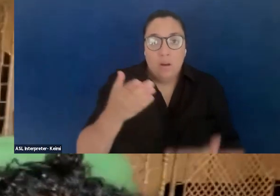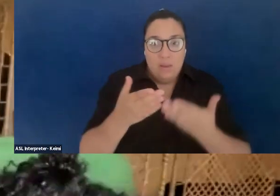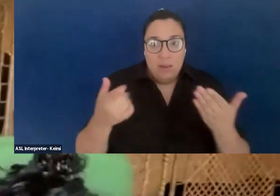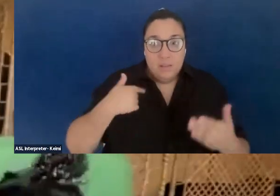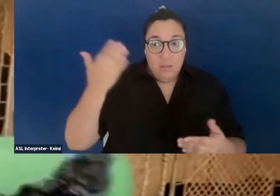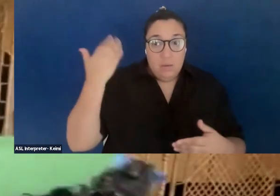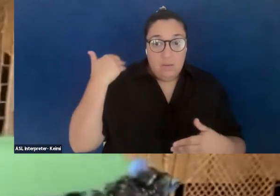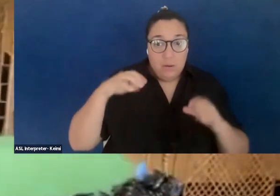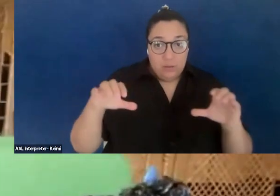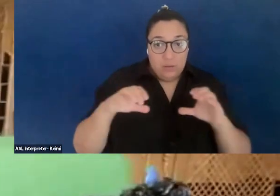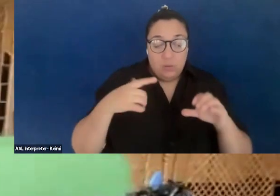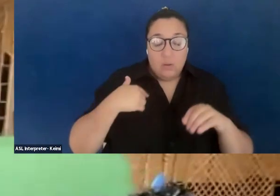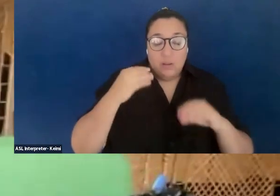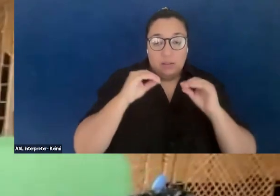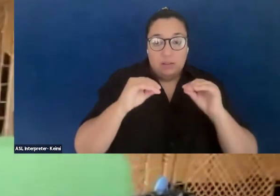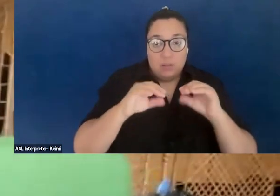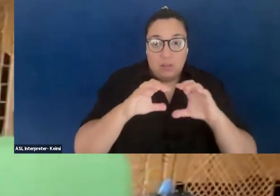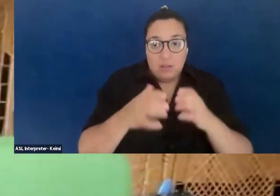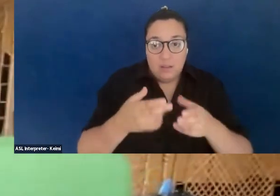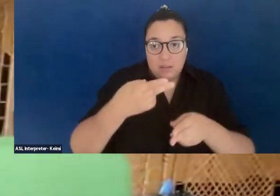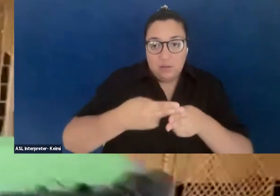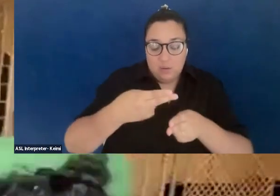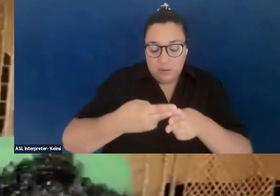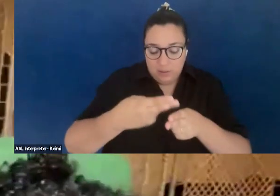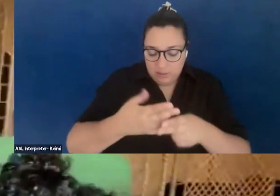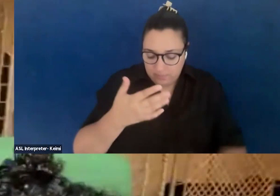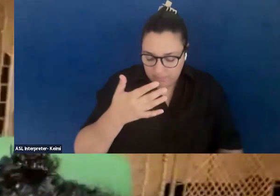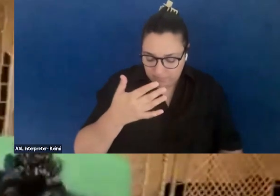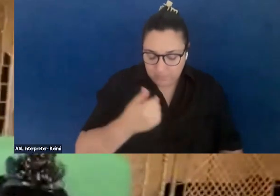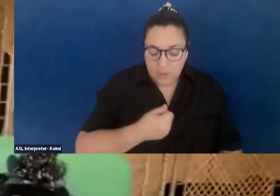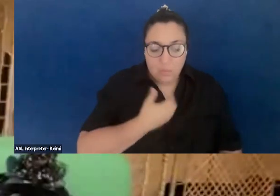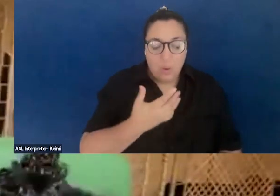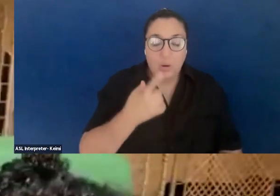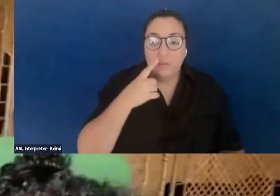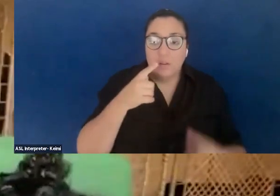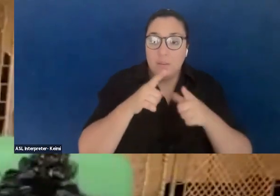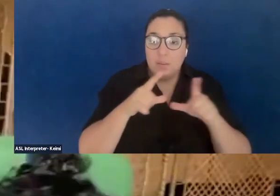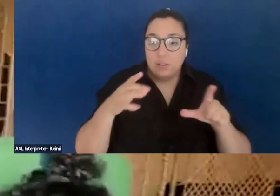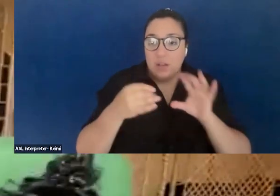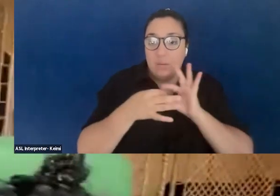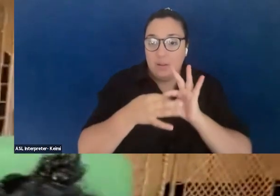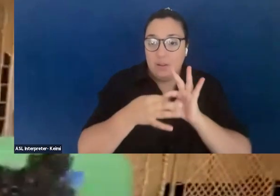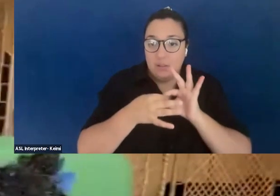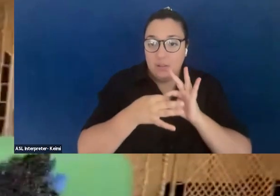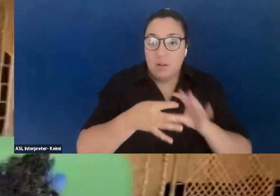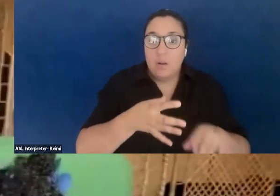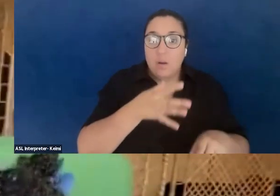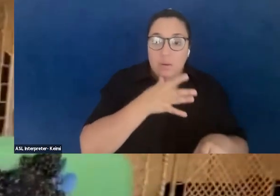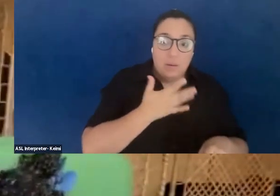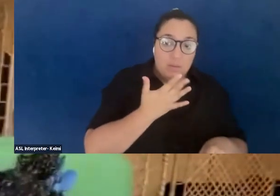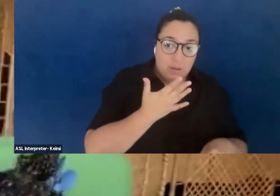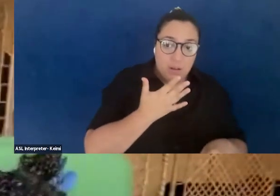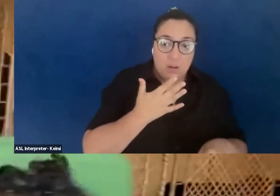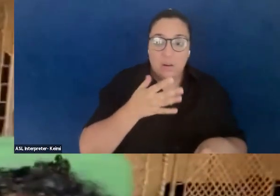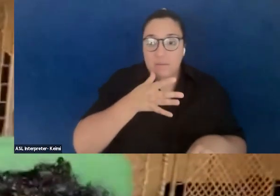I used to teach a class called, um, uh, Poetics of Liberation and Relation, Woman of Color, Feminist Thought, right, um,